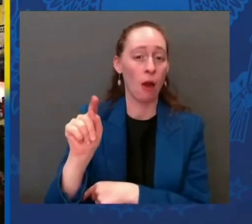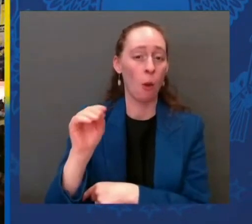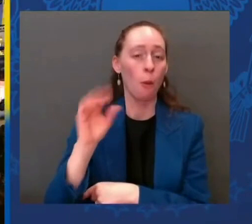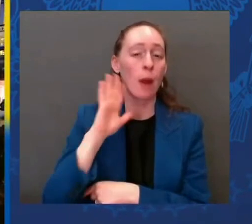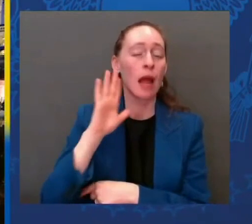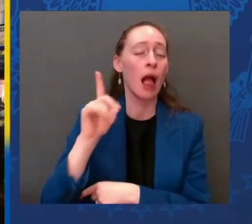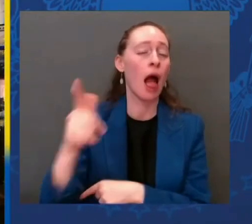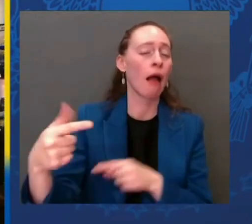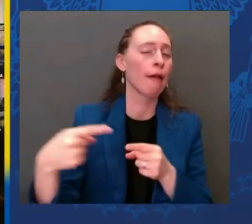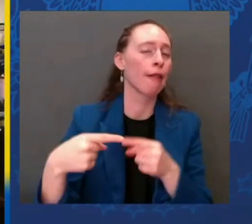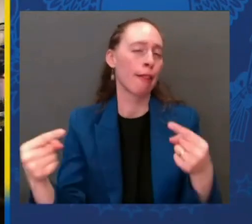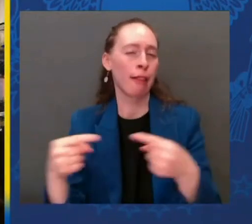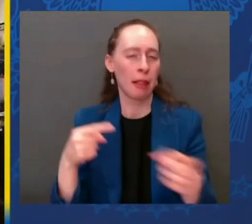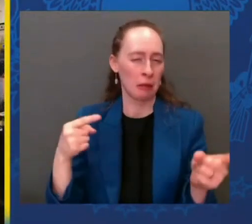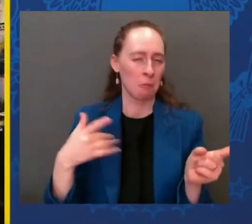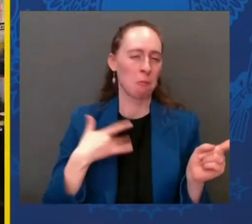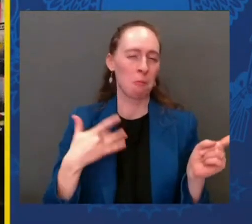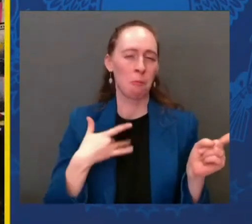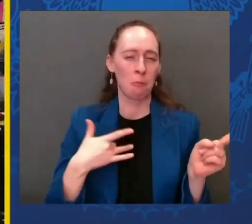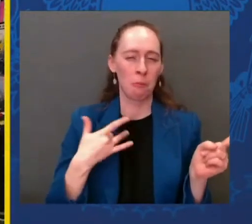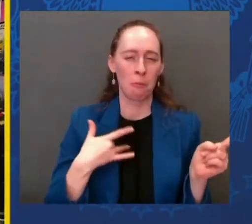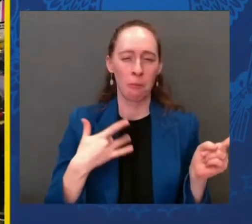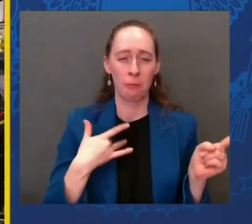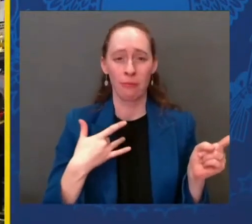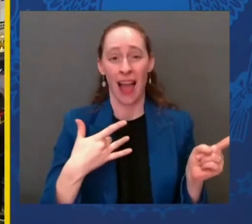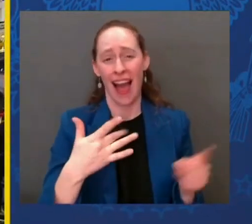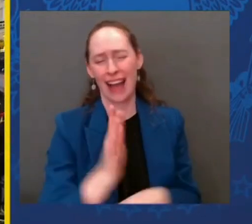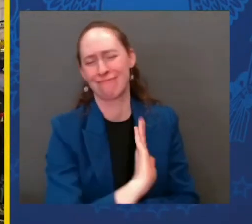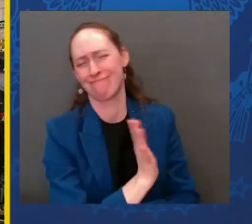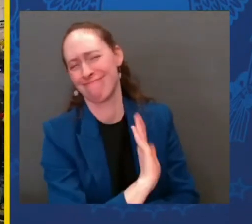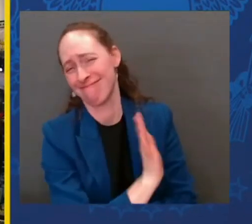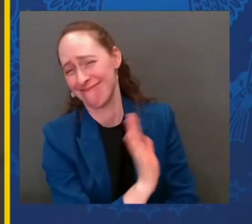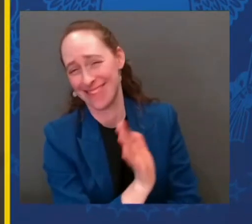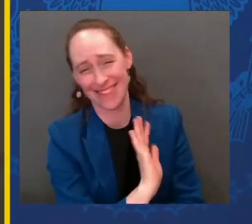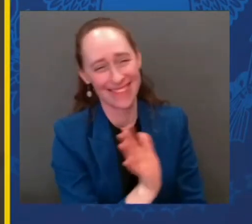waver. NATO will not be divided, and we will not tire.